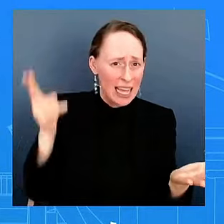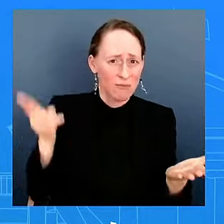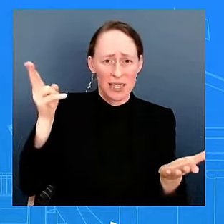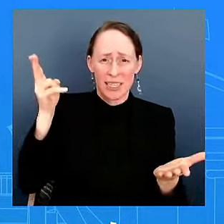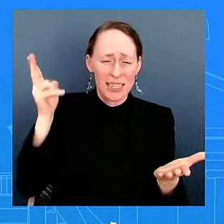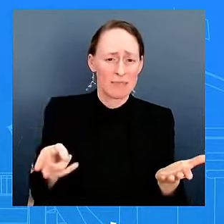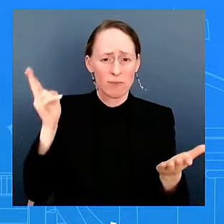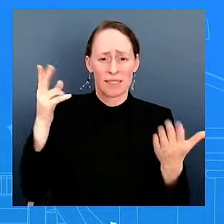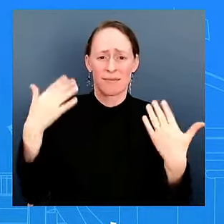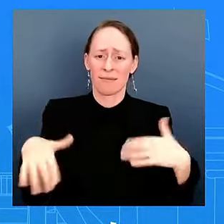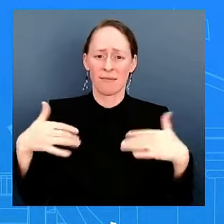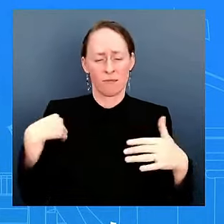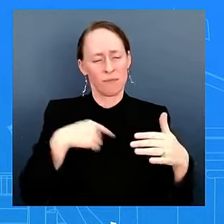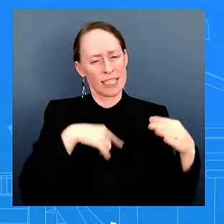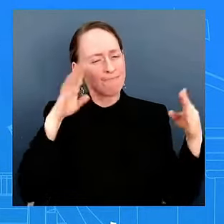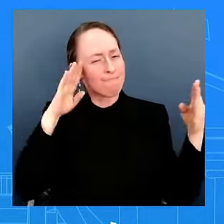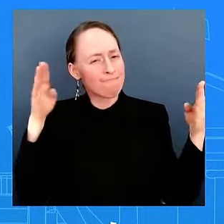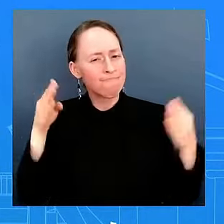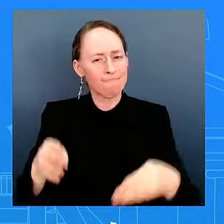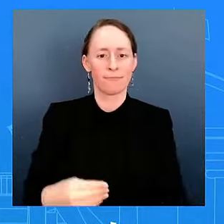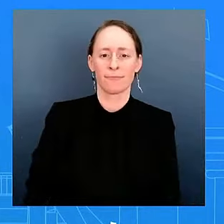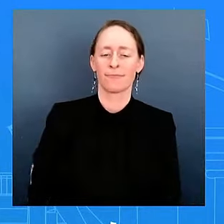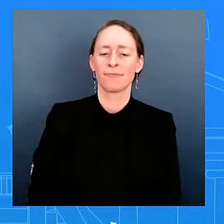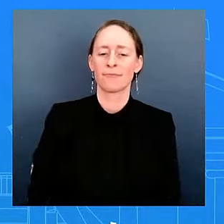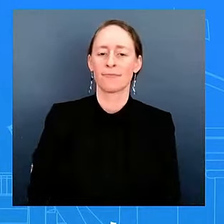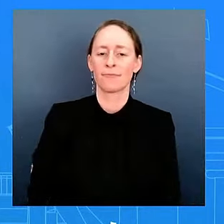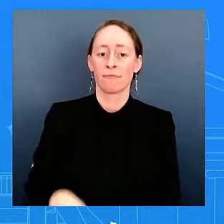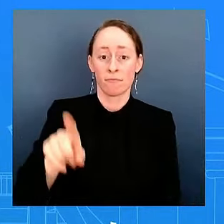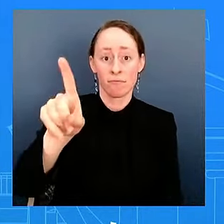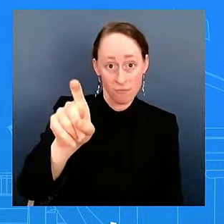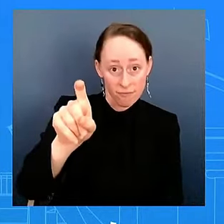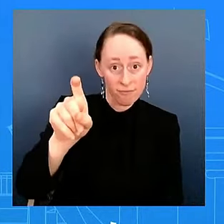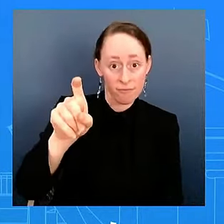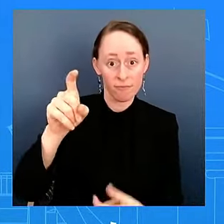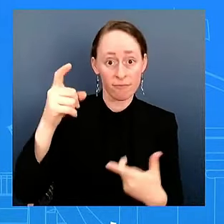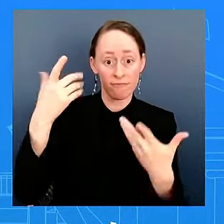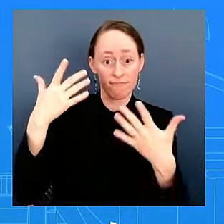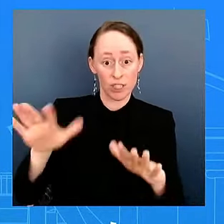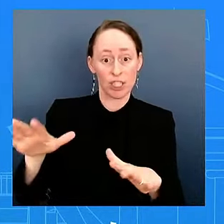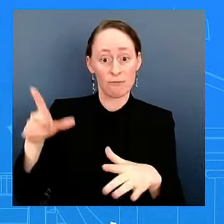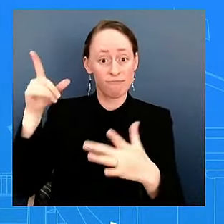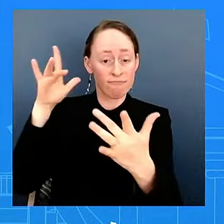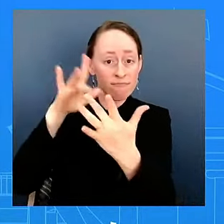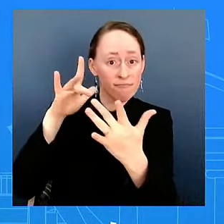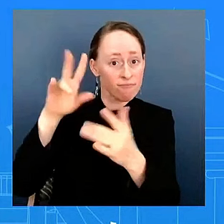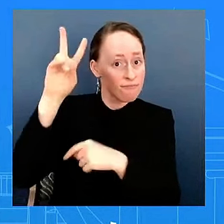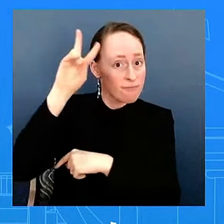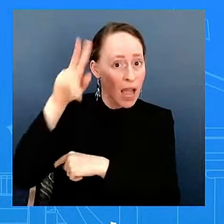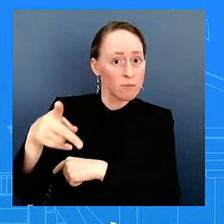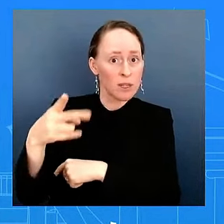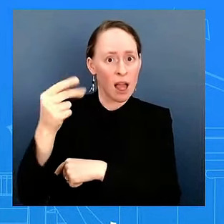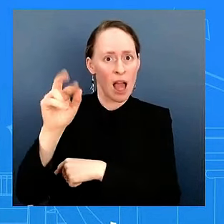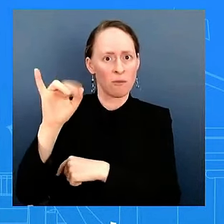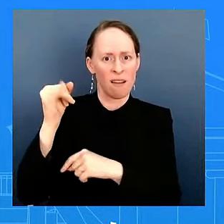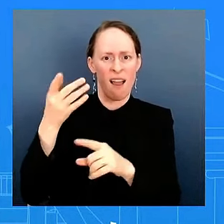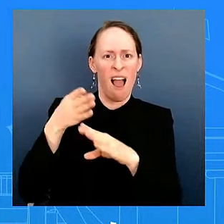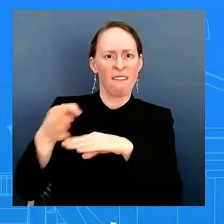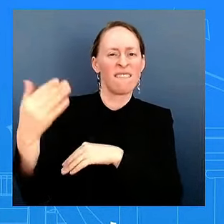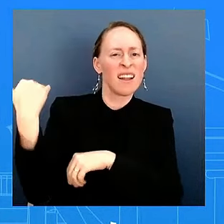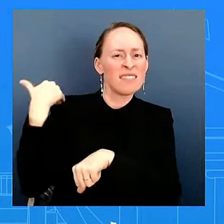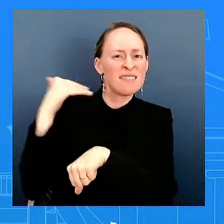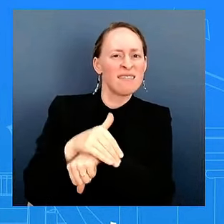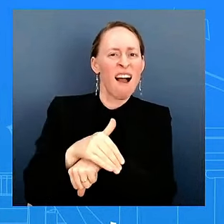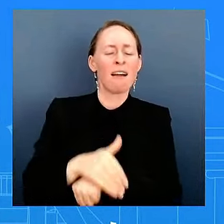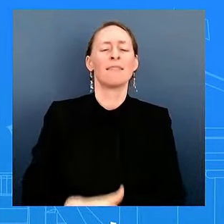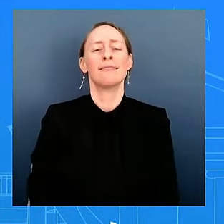President Harris after last night's rally? Well, I — they definitely spoke. As I — we mentioned yesterday from here, the Vice President